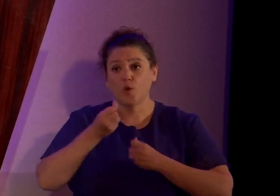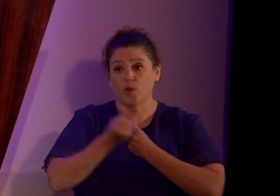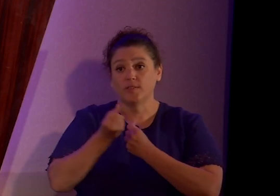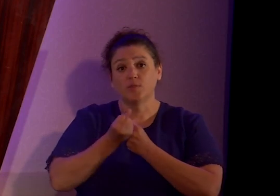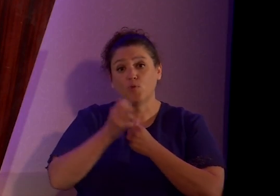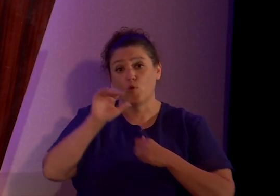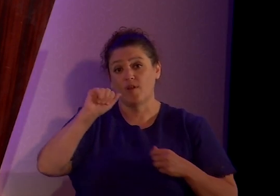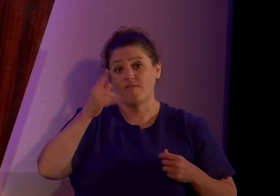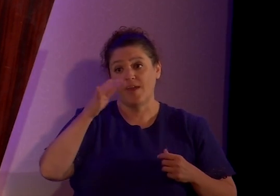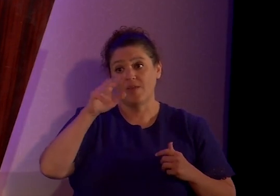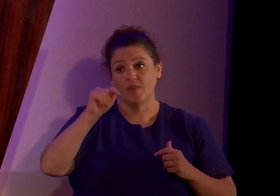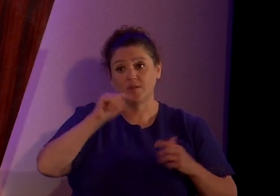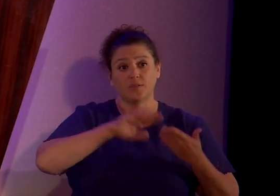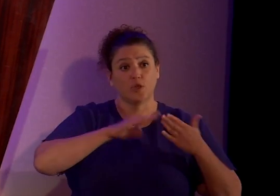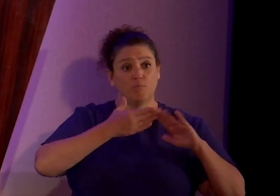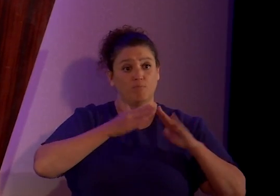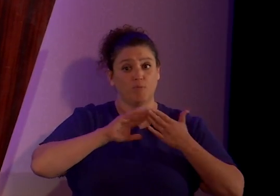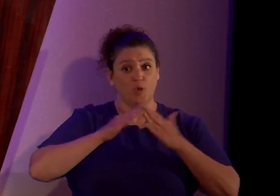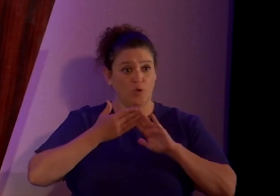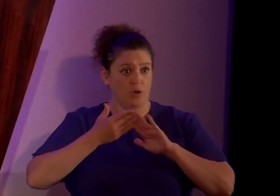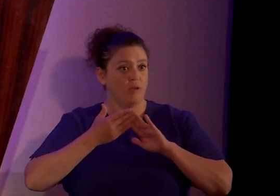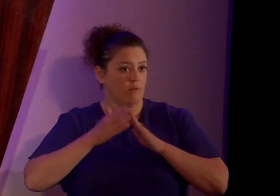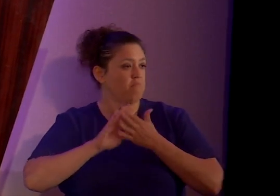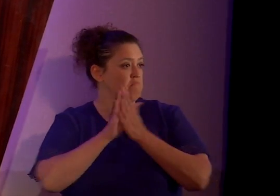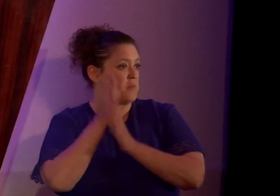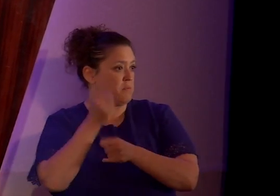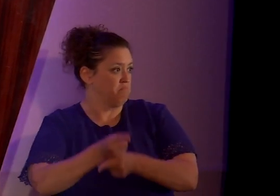community. So, it ended up all right.